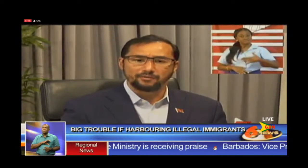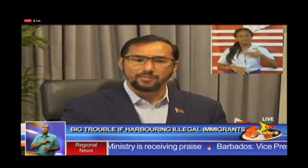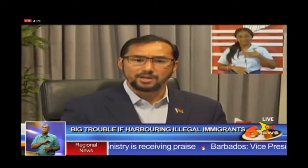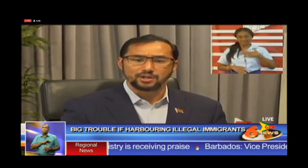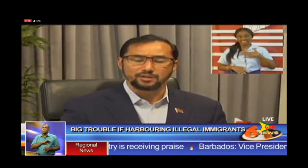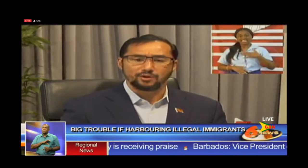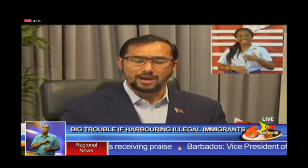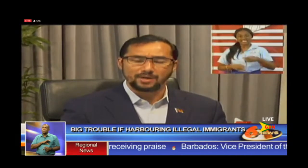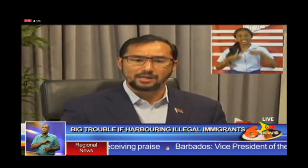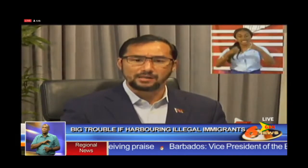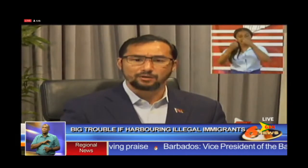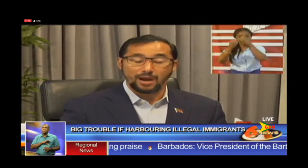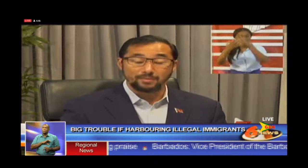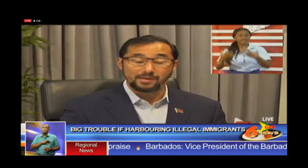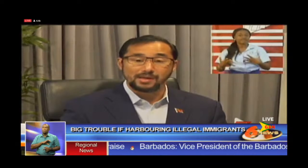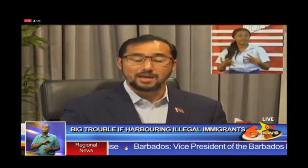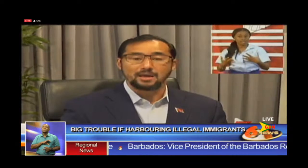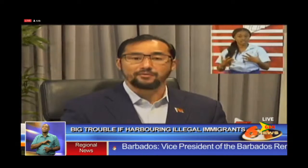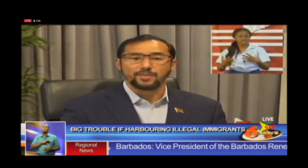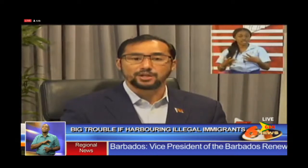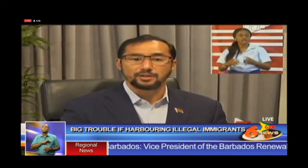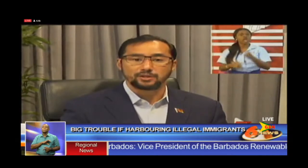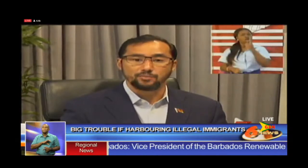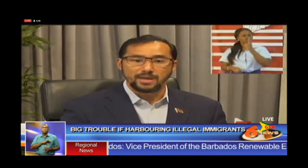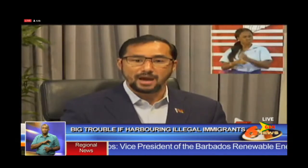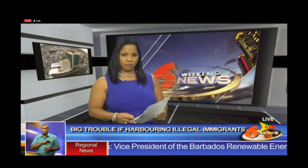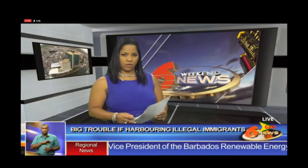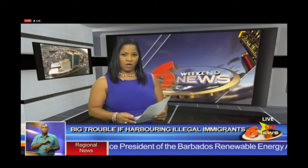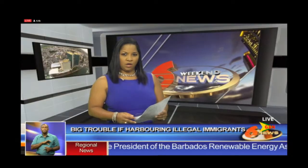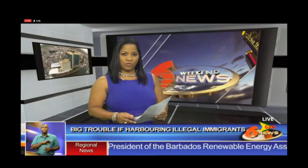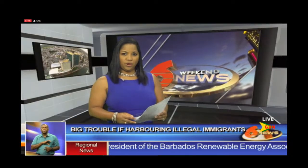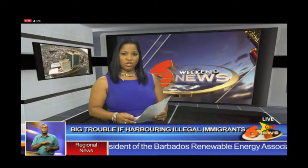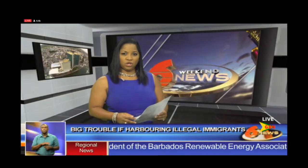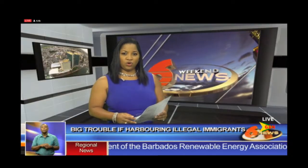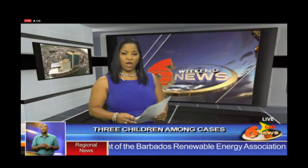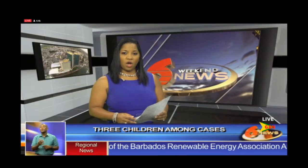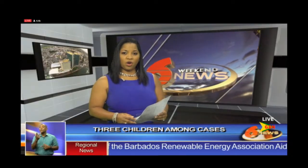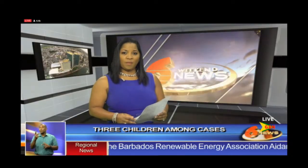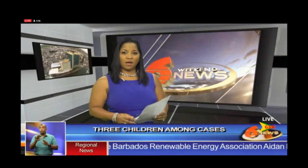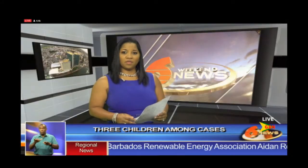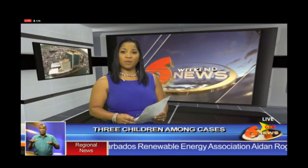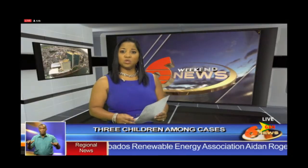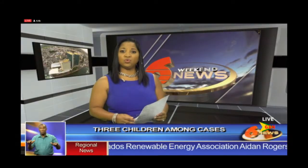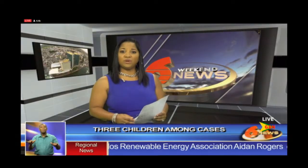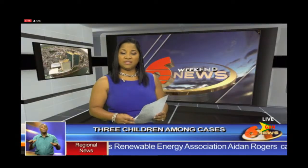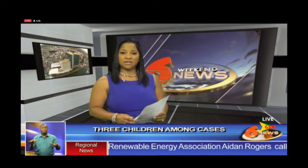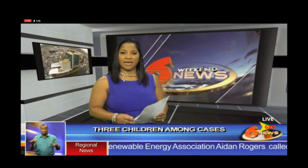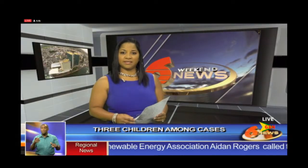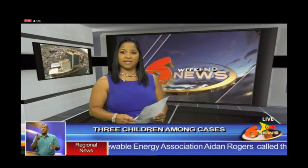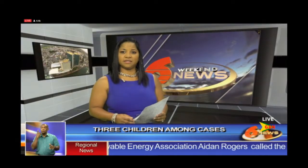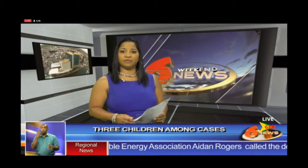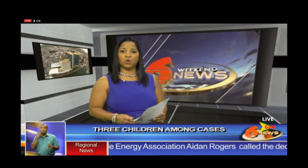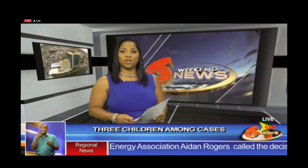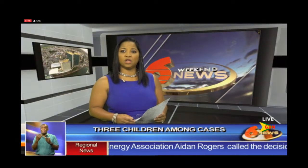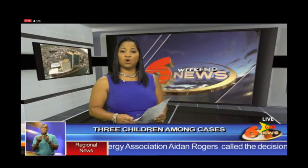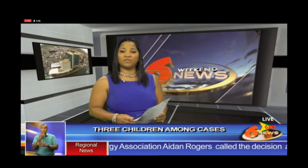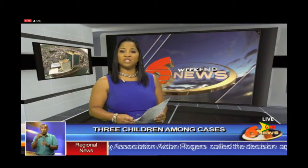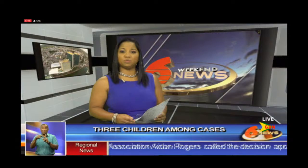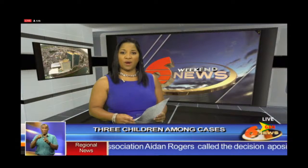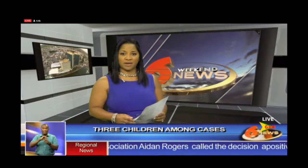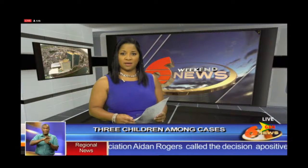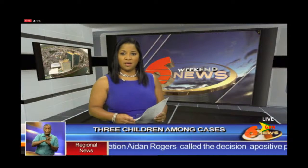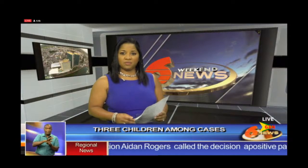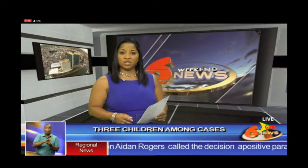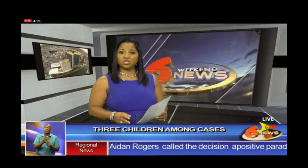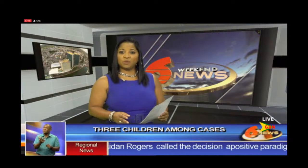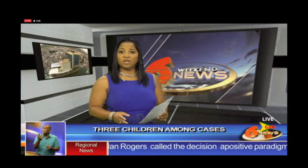any information. Renessa Cutting, TV6 News. Three children are among the most recent cases of local COVID